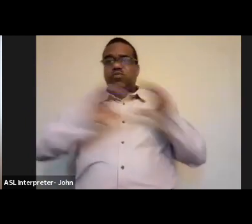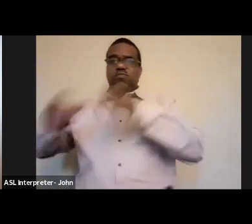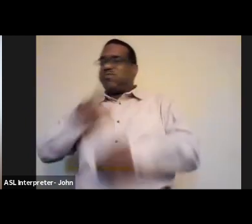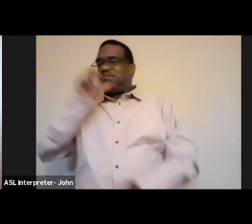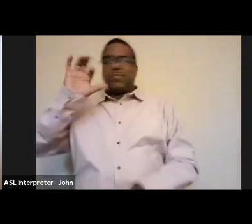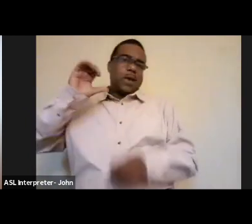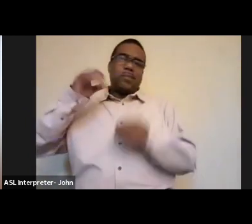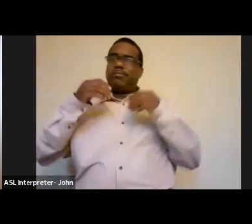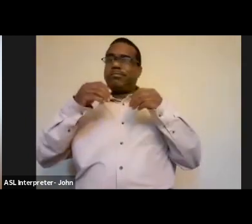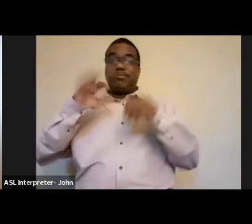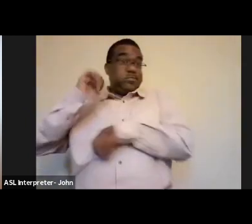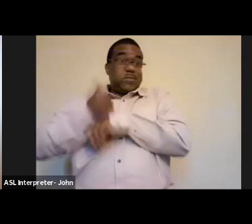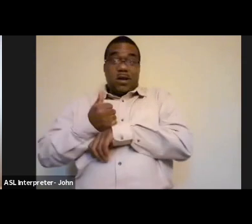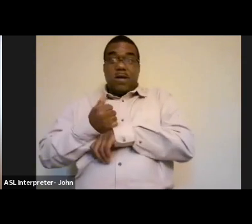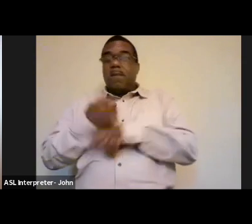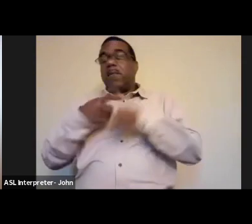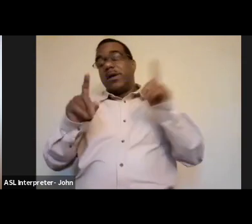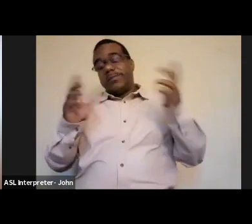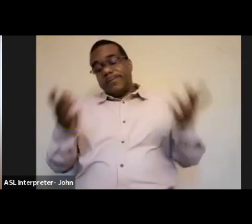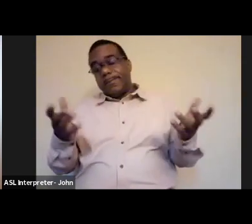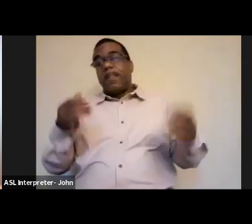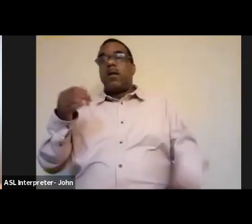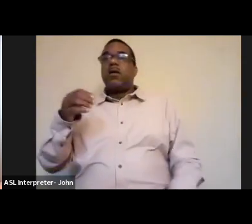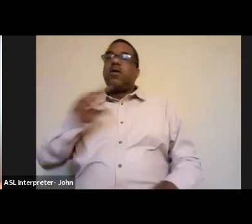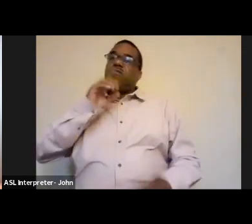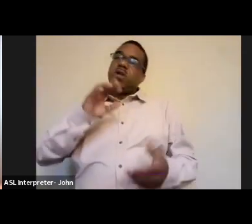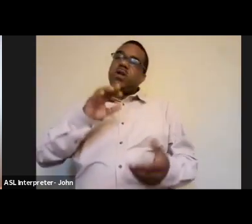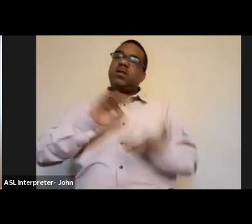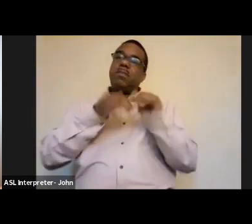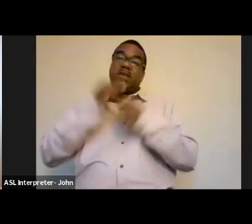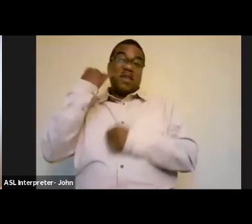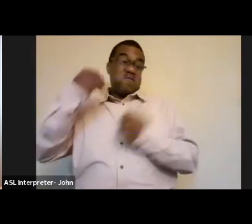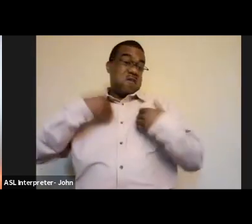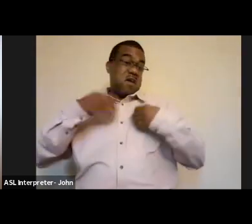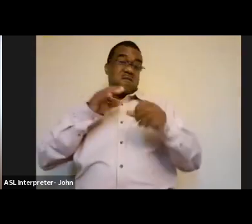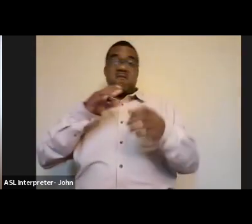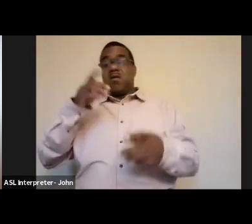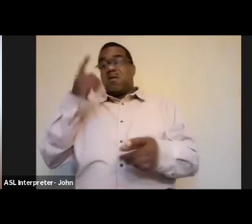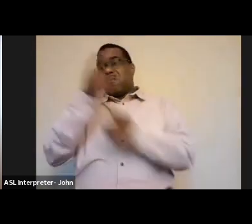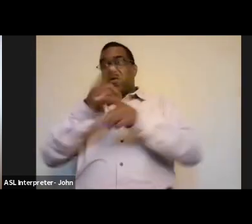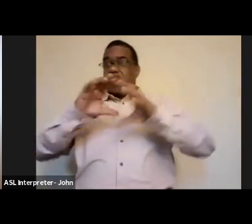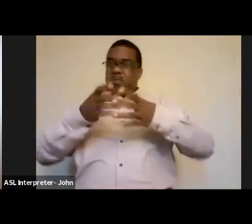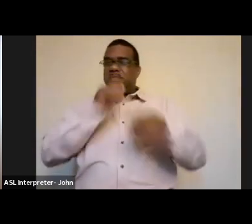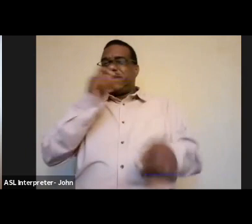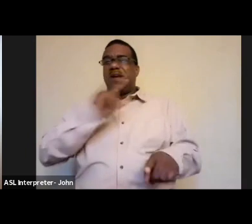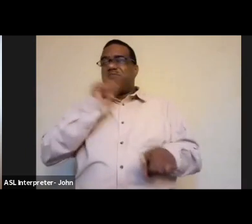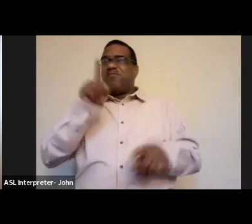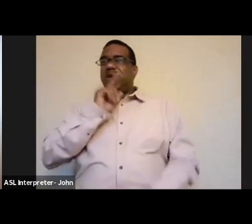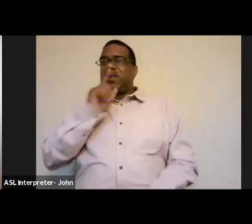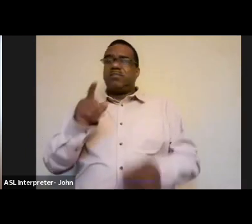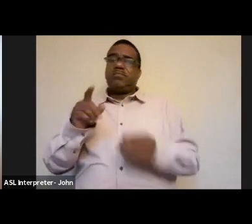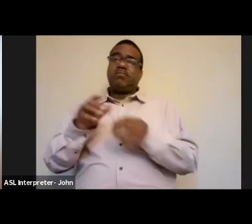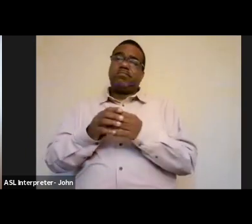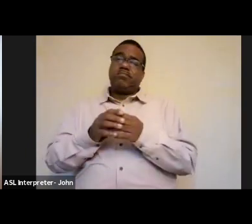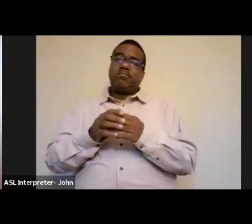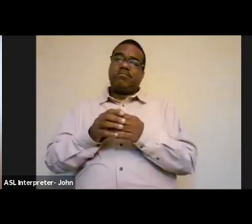midsize brand, and you're pretty, you're scaled up pretty well, but it's not going to be detrimental to sort